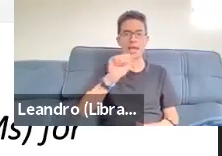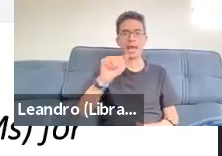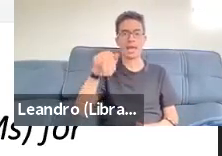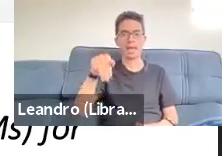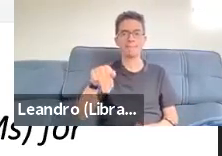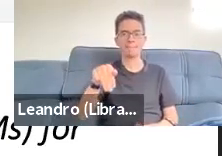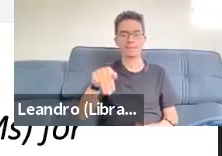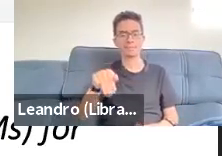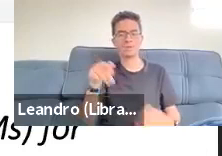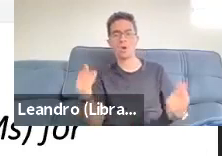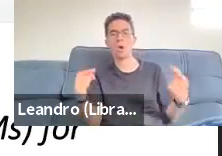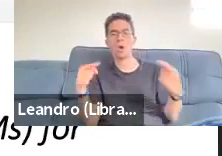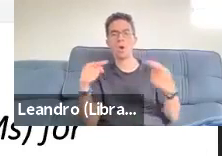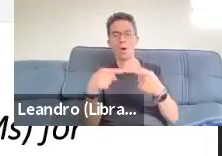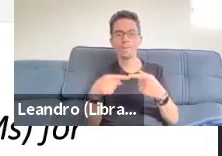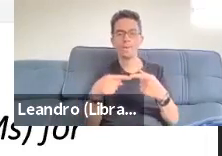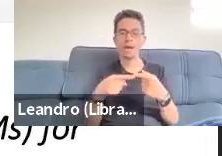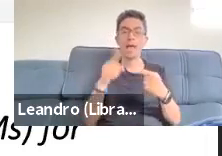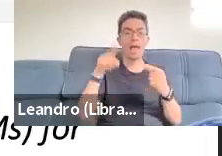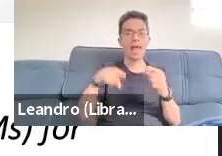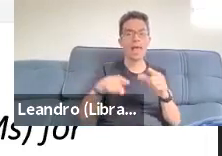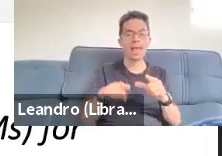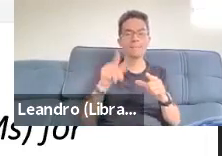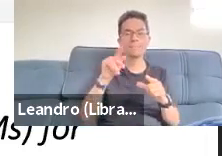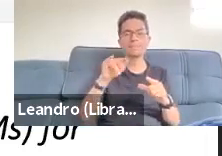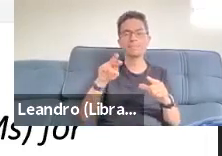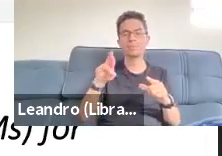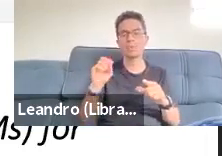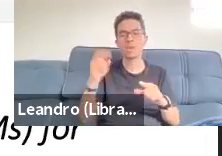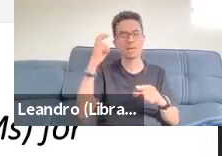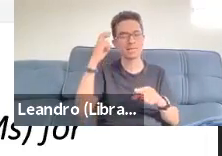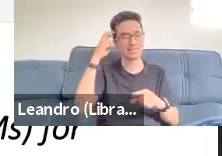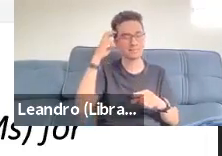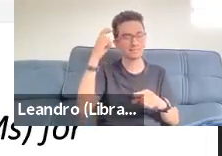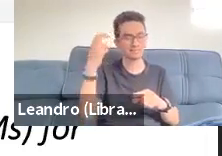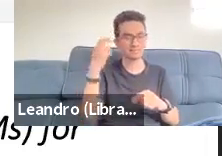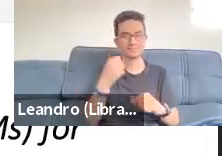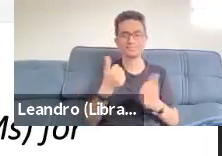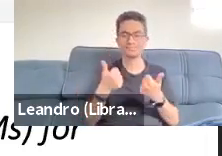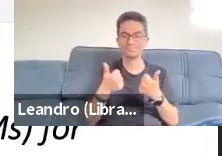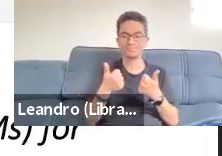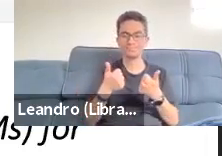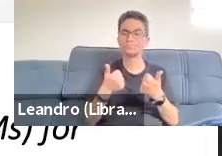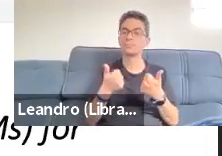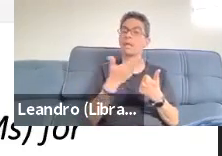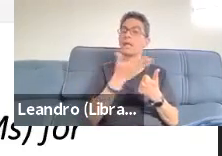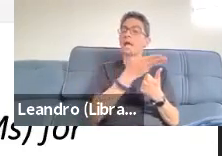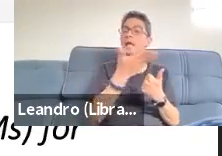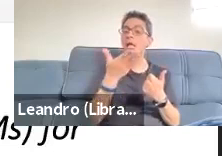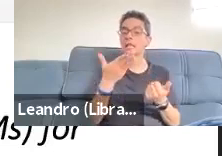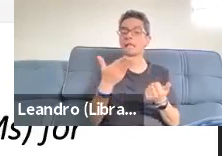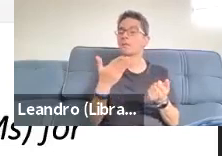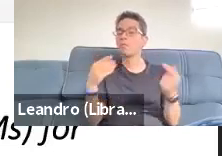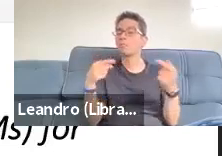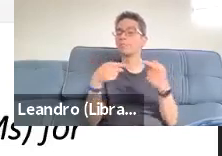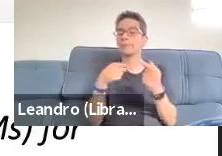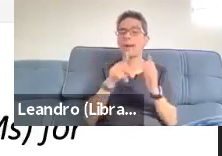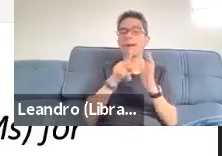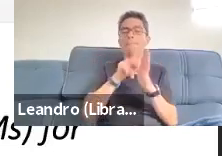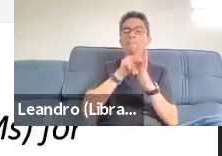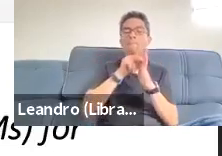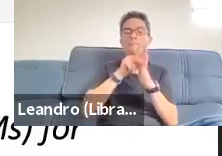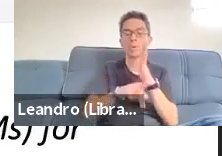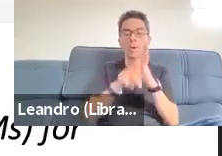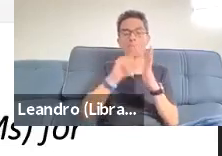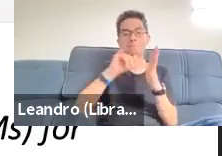use AAC as acronym. So this was a participatory design project and drawing on you know long